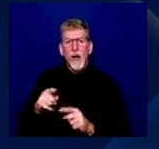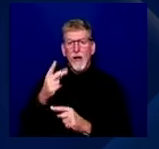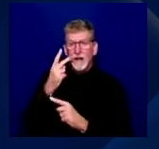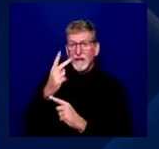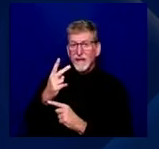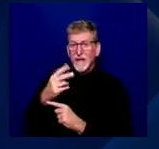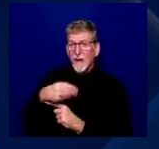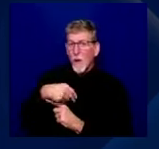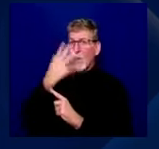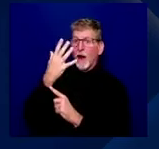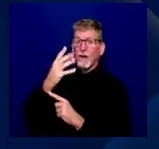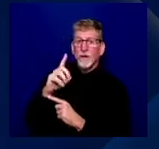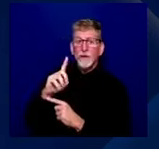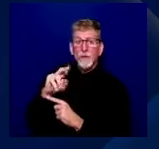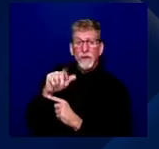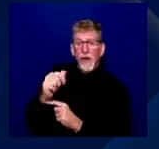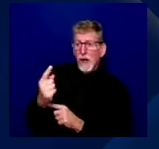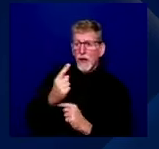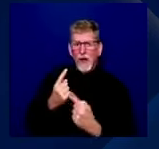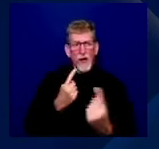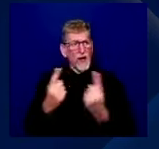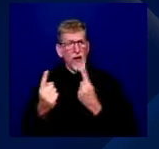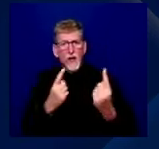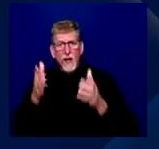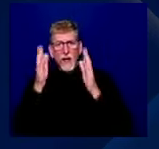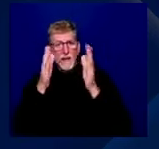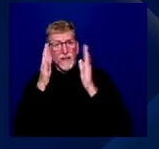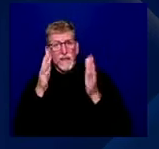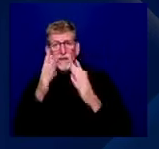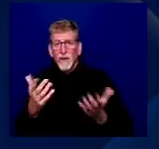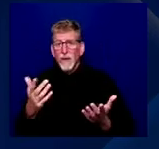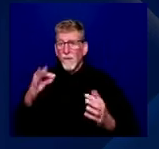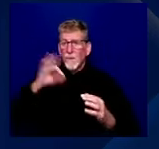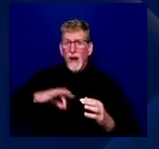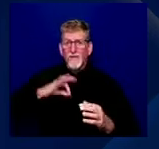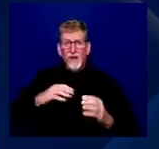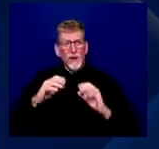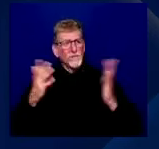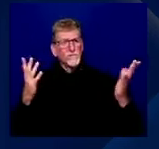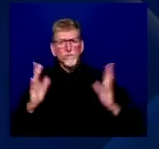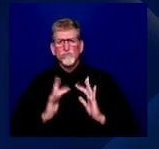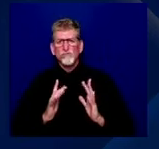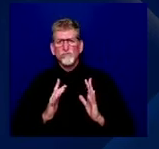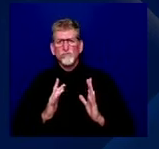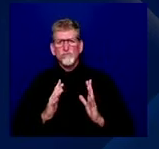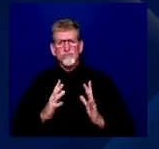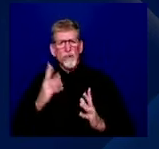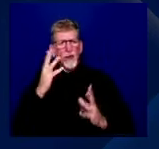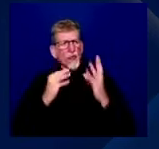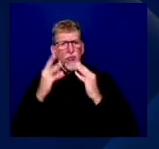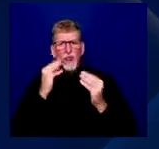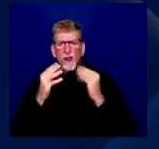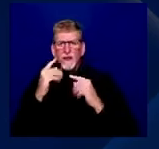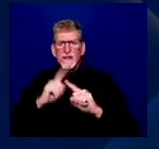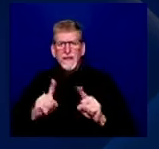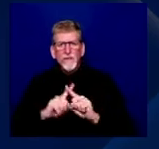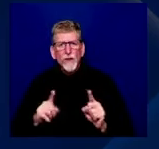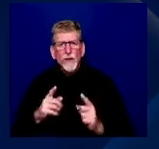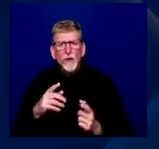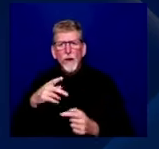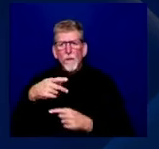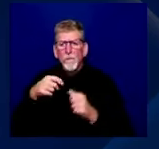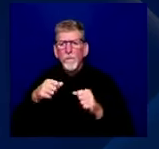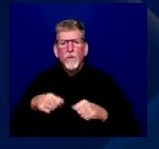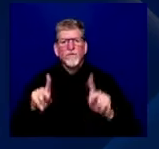listens to always gets the benefit of the doubt in any situation who's had a ton of privilege basically everywhere I go. I got a window